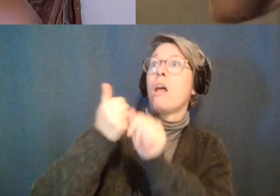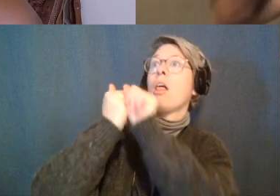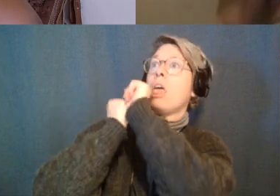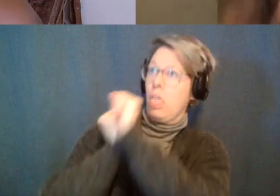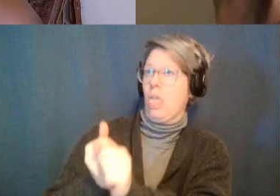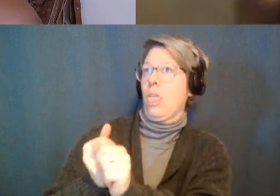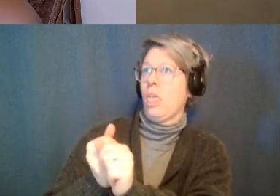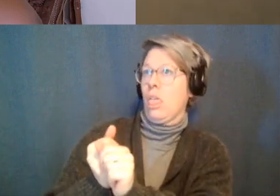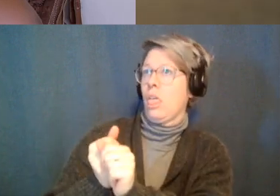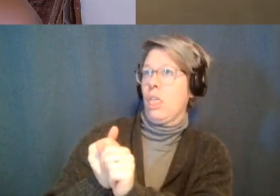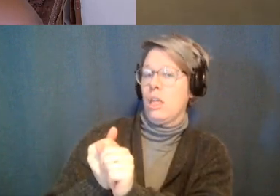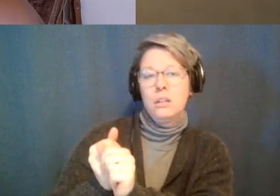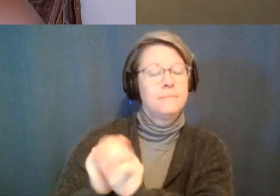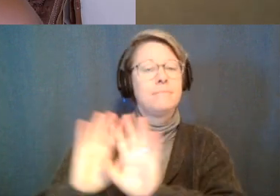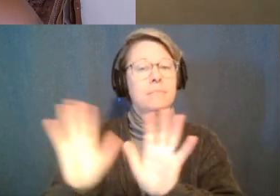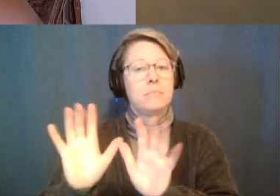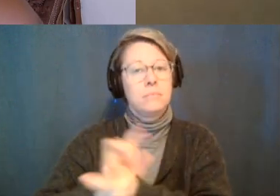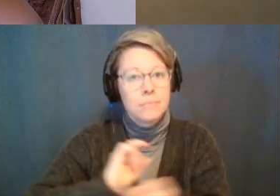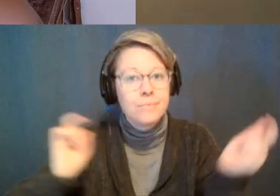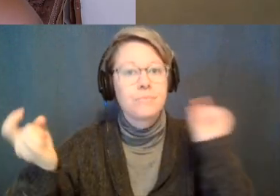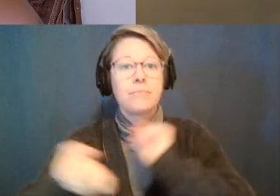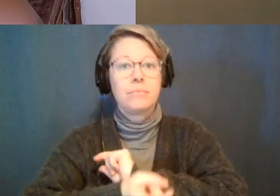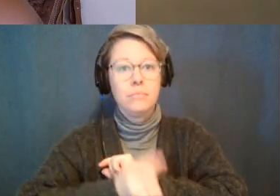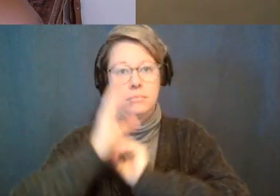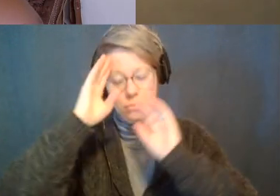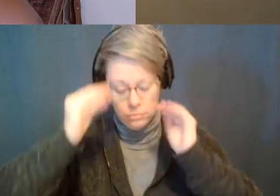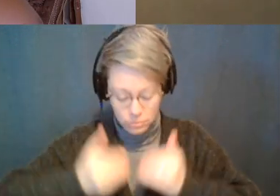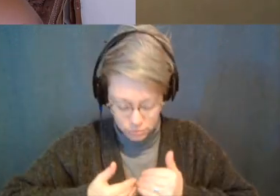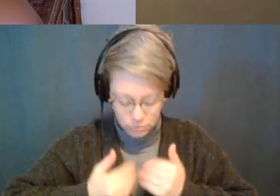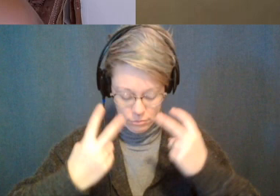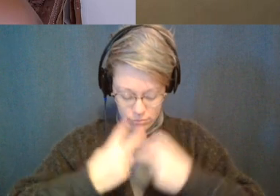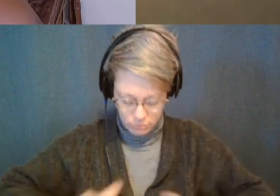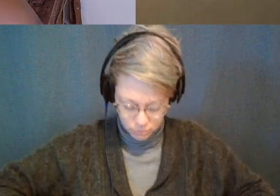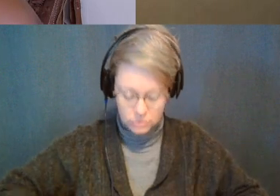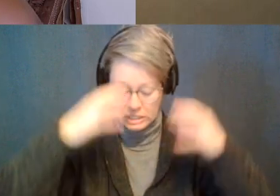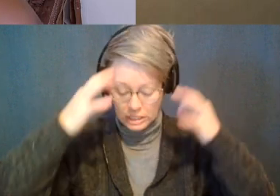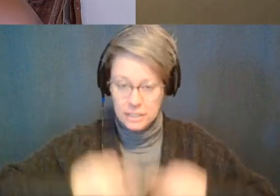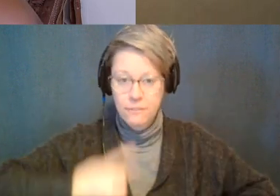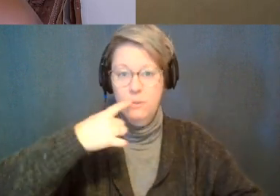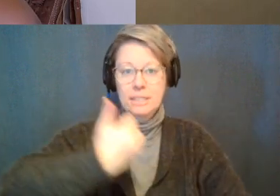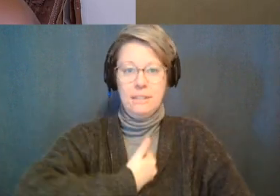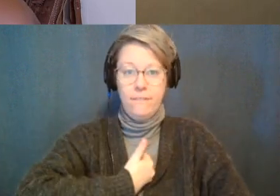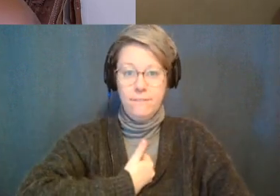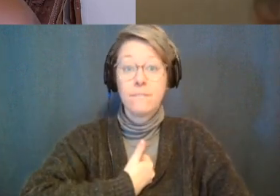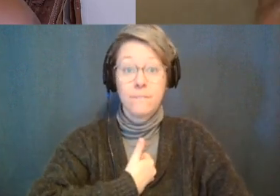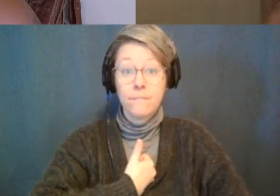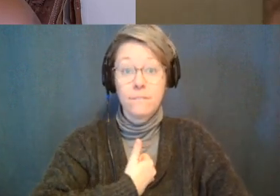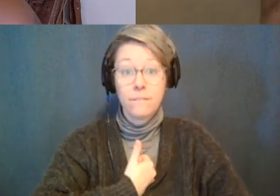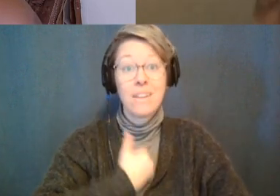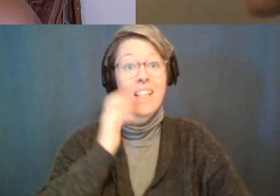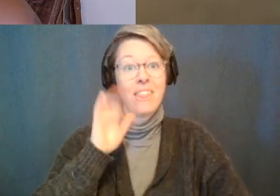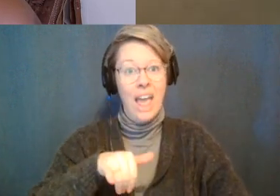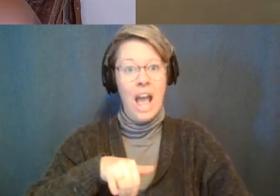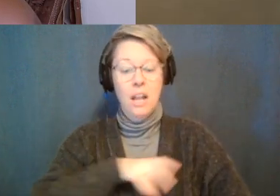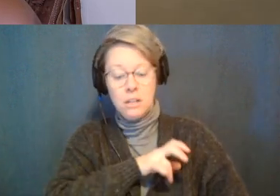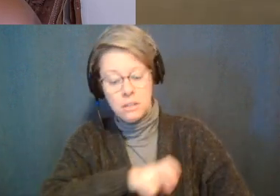and external people telling us what to do and we start navigating our own course and the sooner you can navigate your own course then you're in alignment